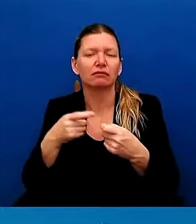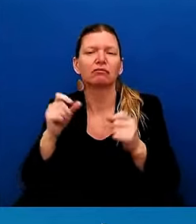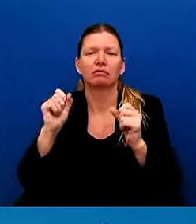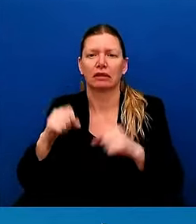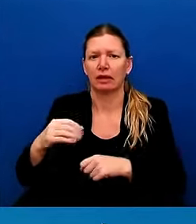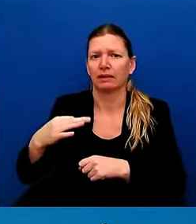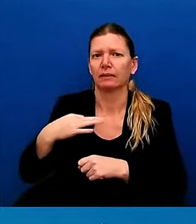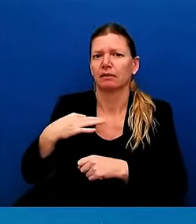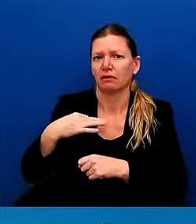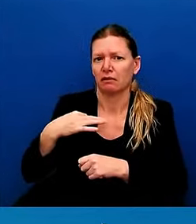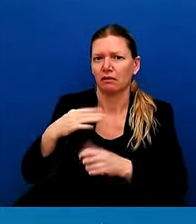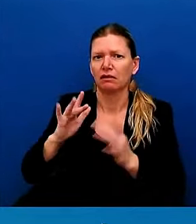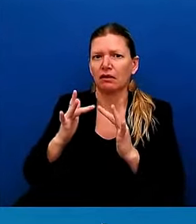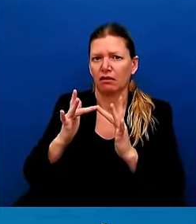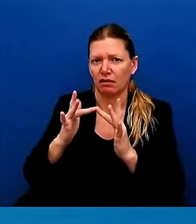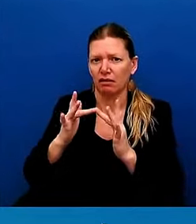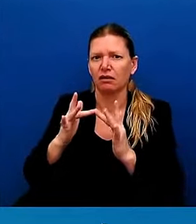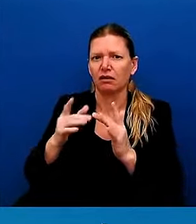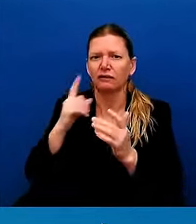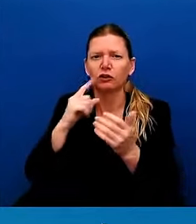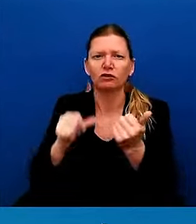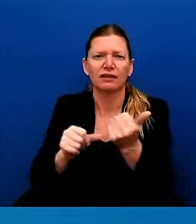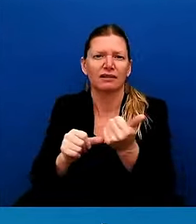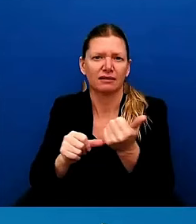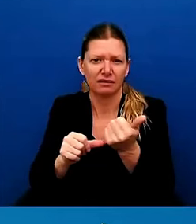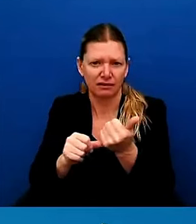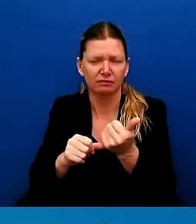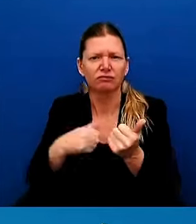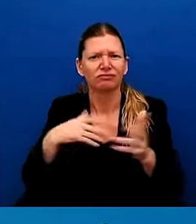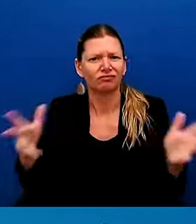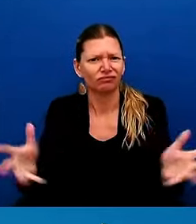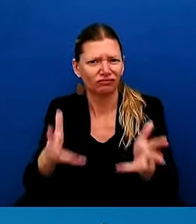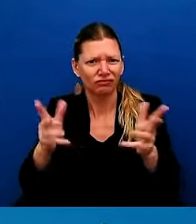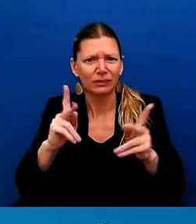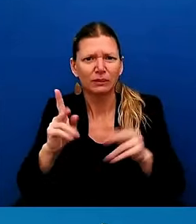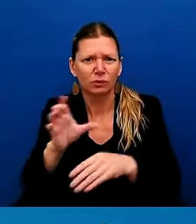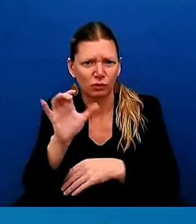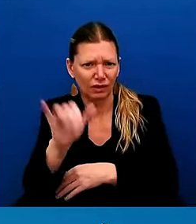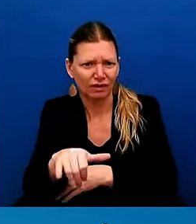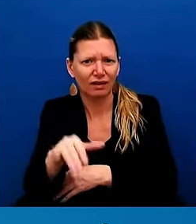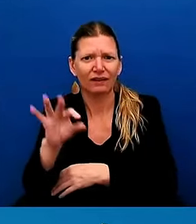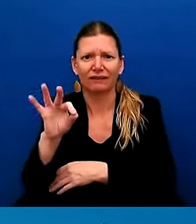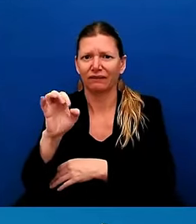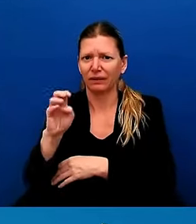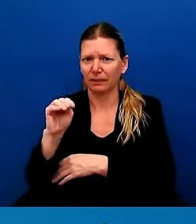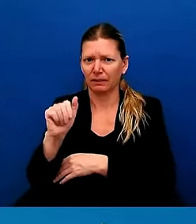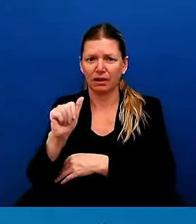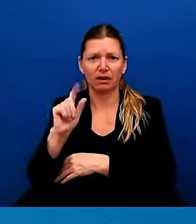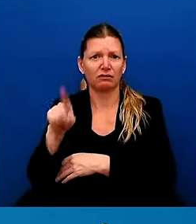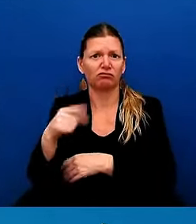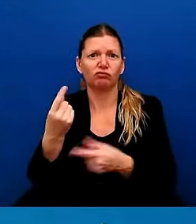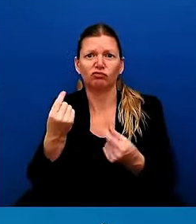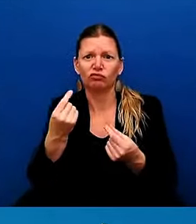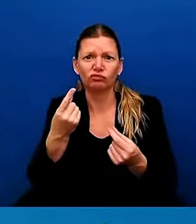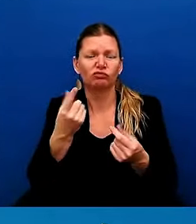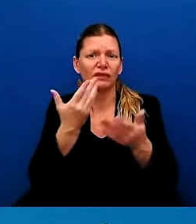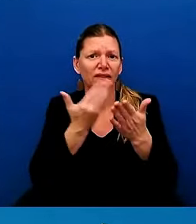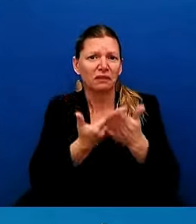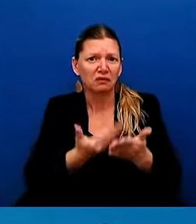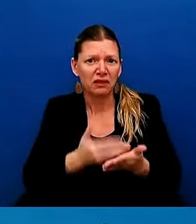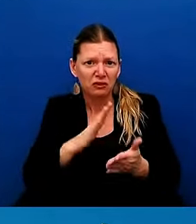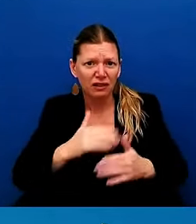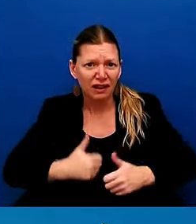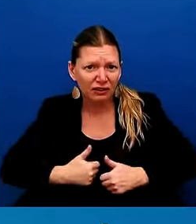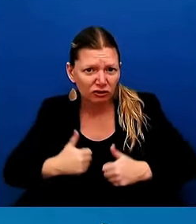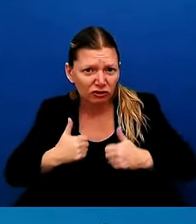to do that. FEMA will just basically verify your address and then the process should take hold. FEMA is also providing